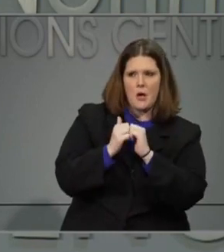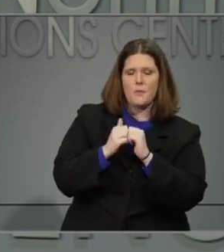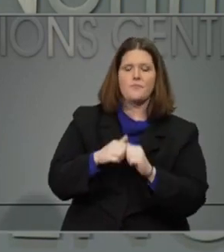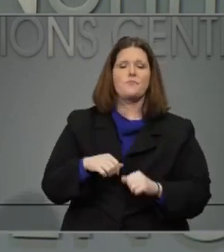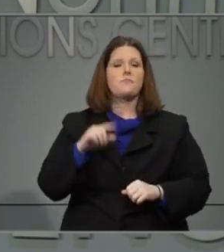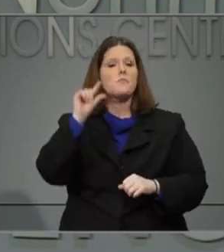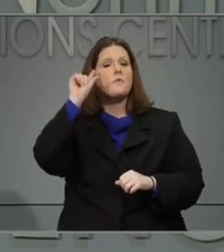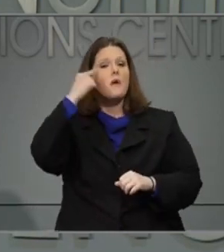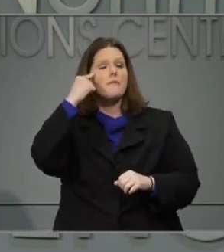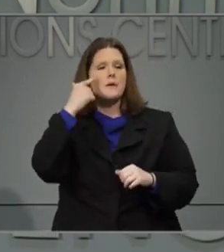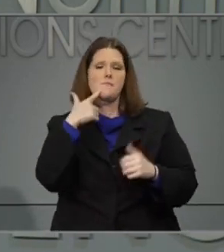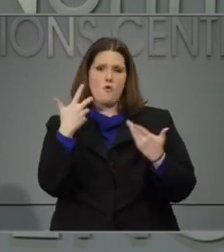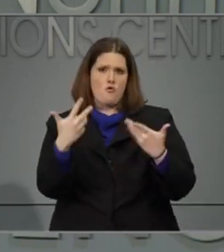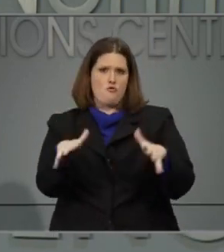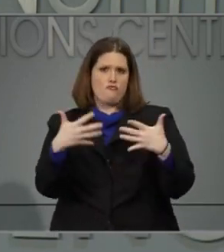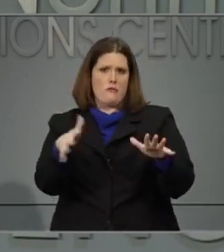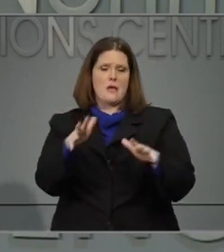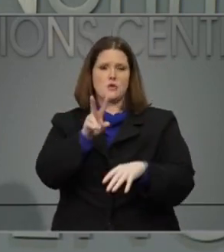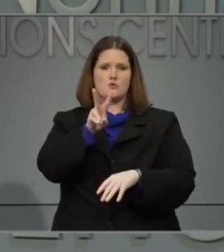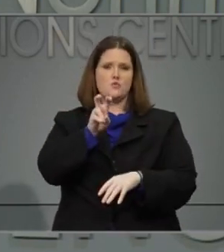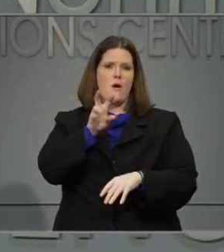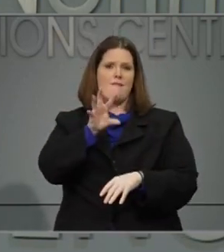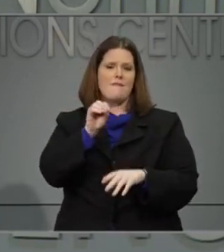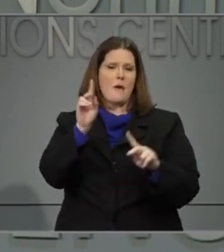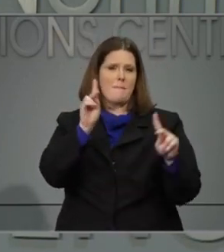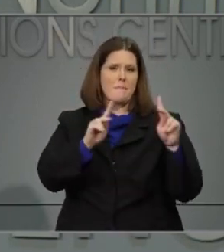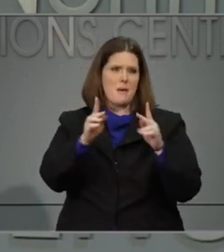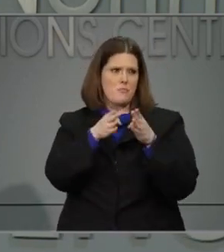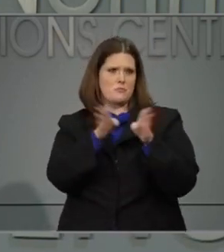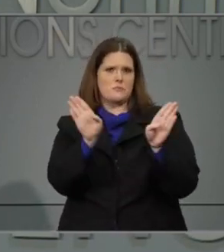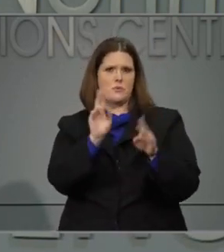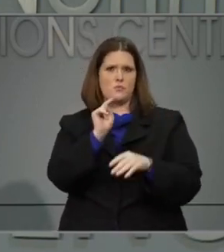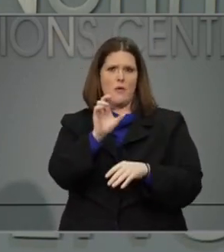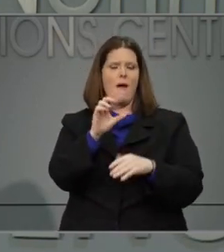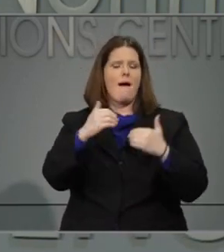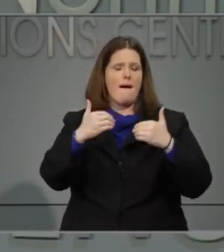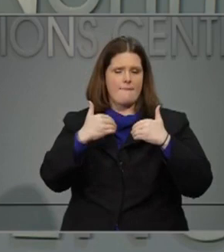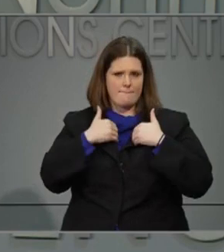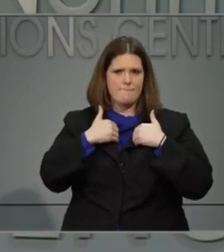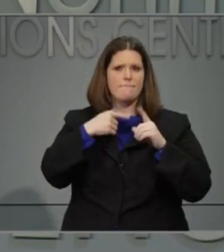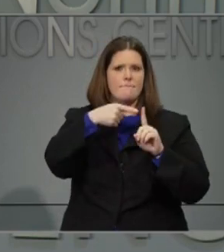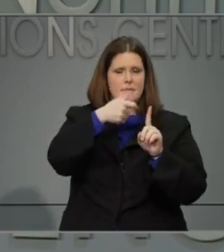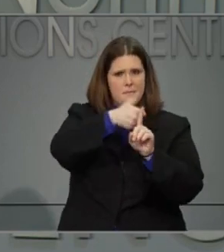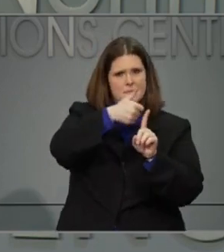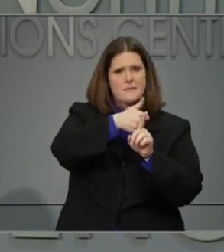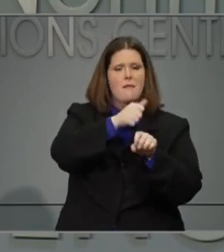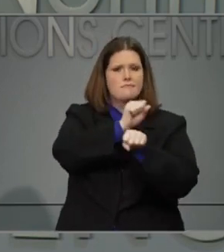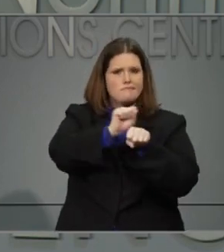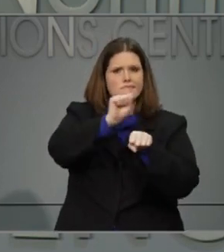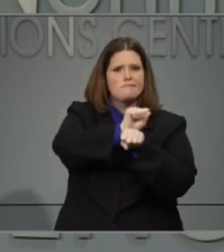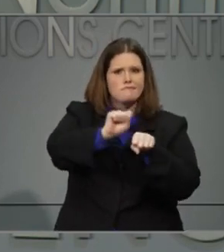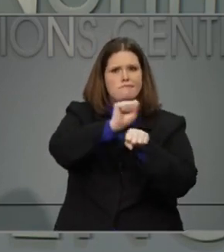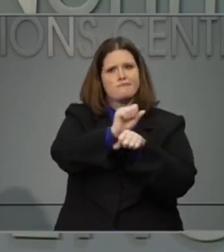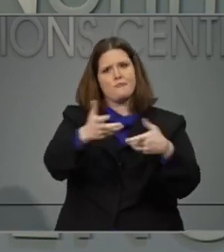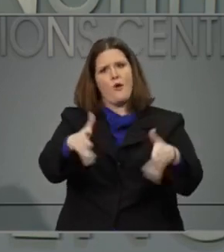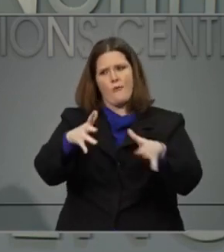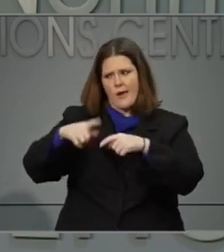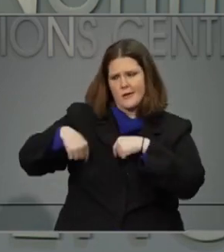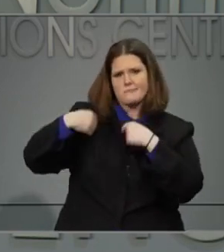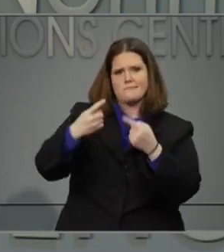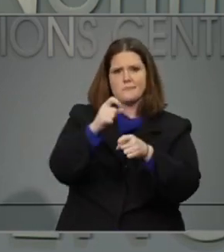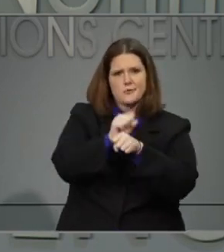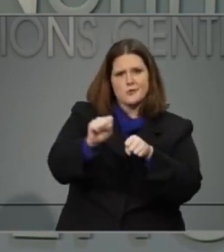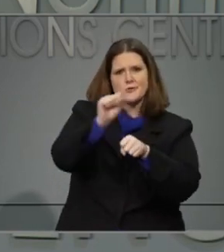250 people across our states at our health department that are already in the trenches doing great